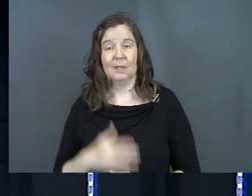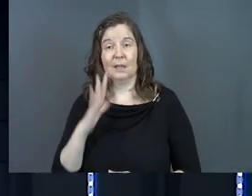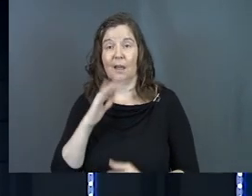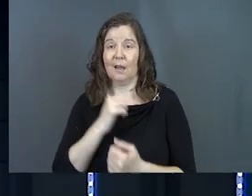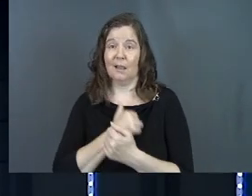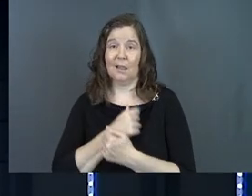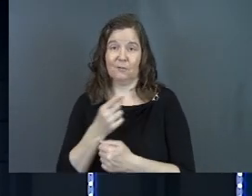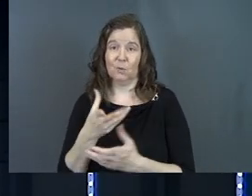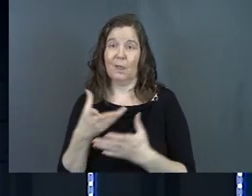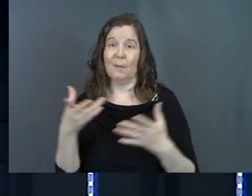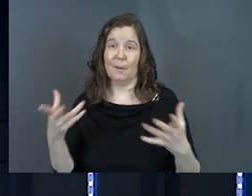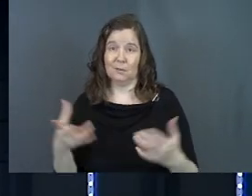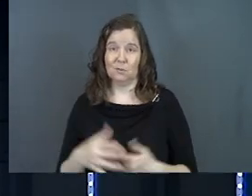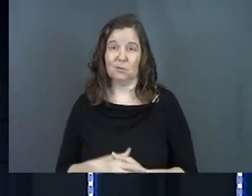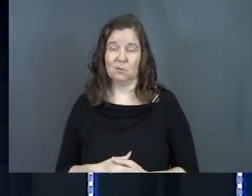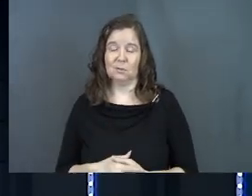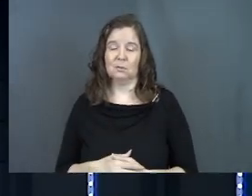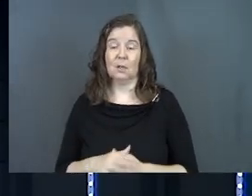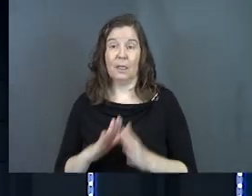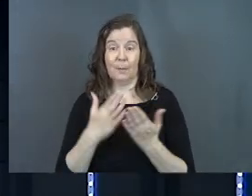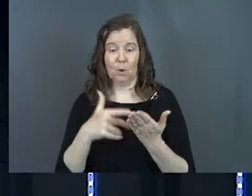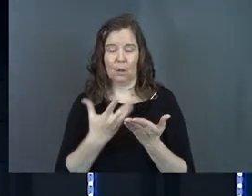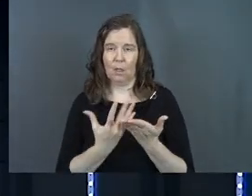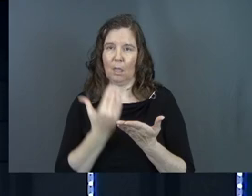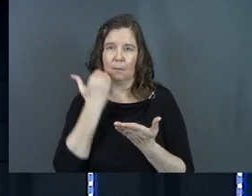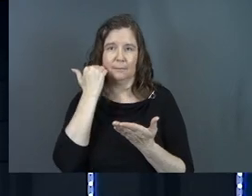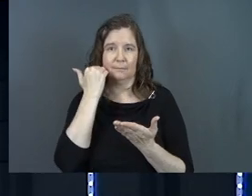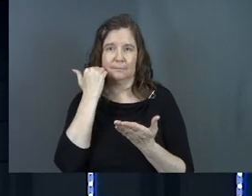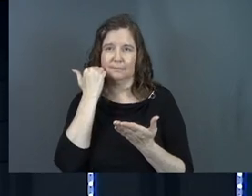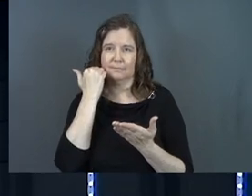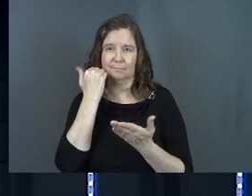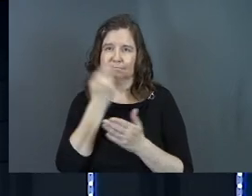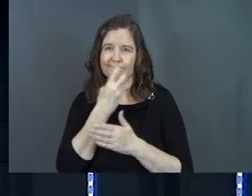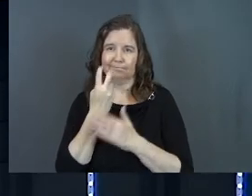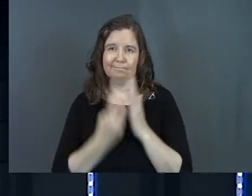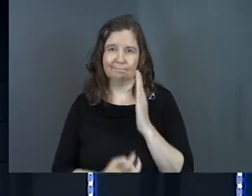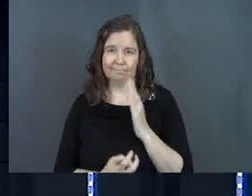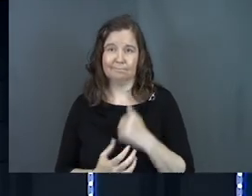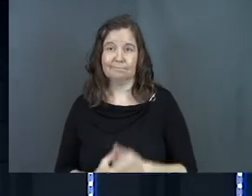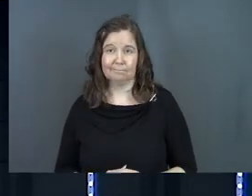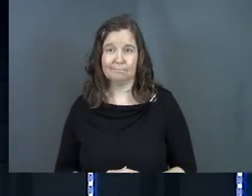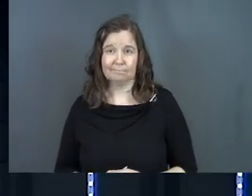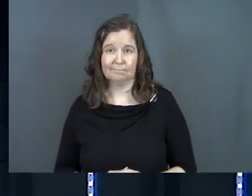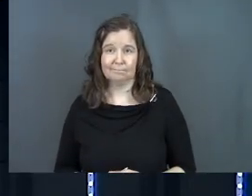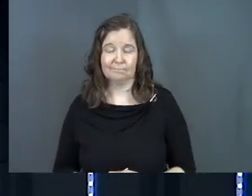God loves you that much. Eat this book. Eat this book.